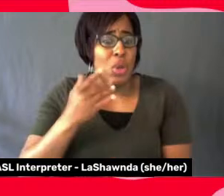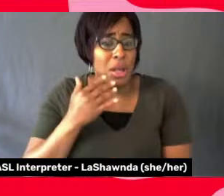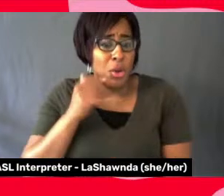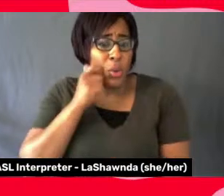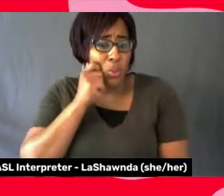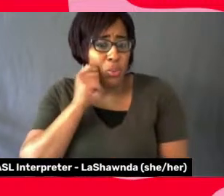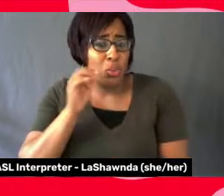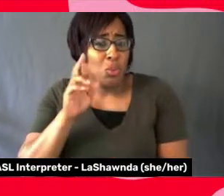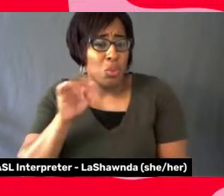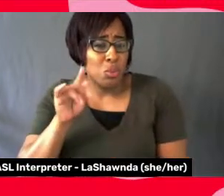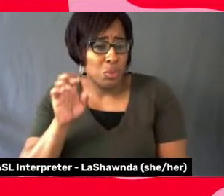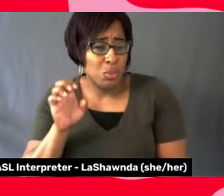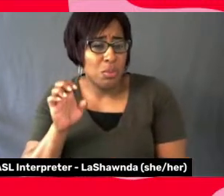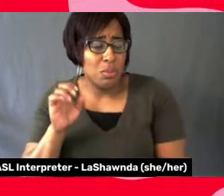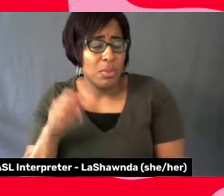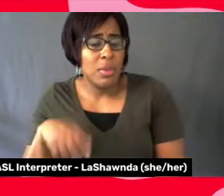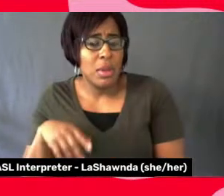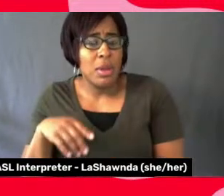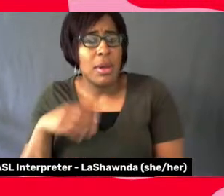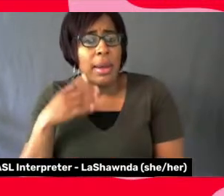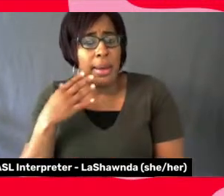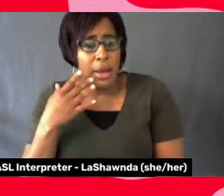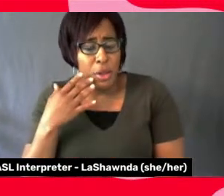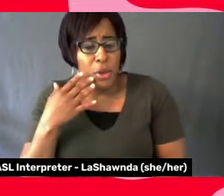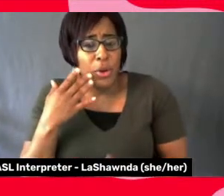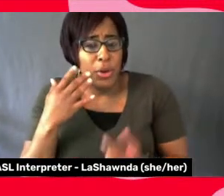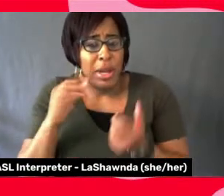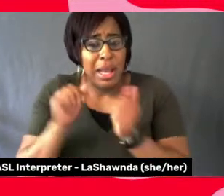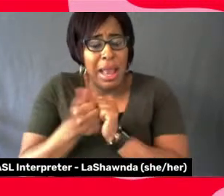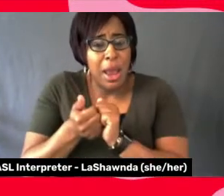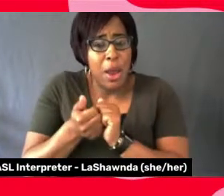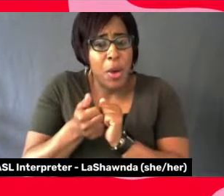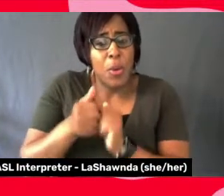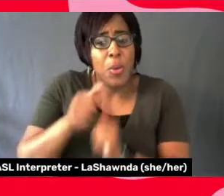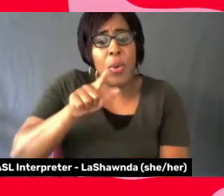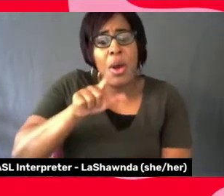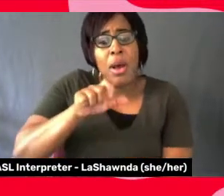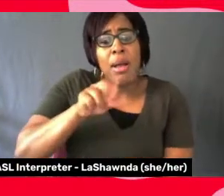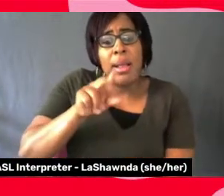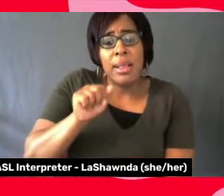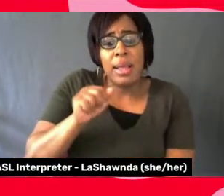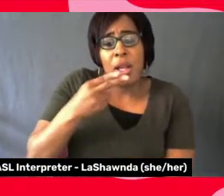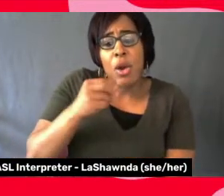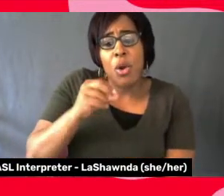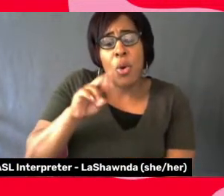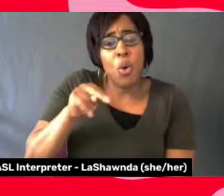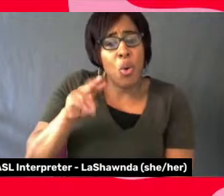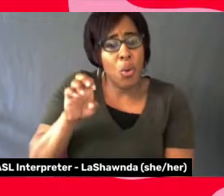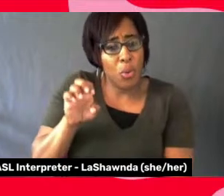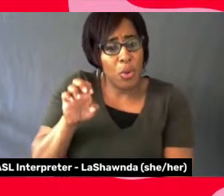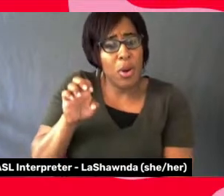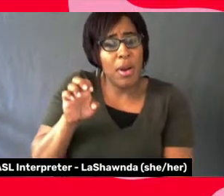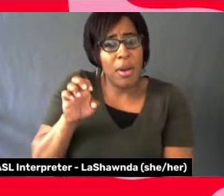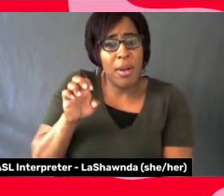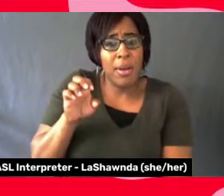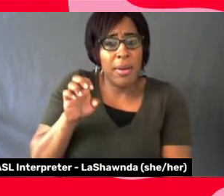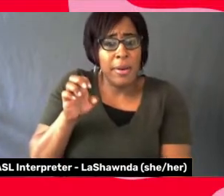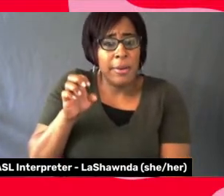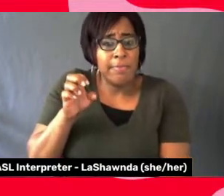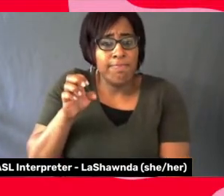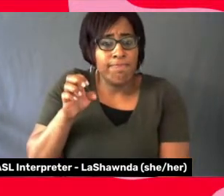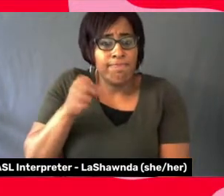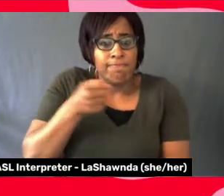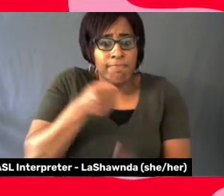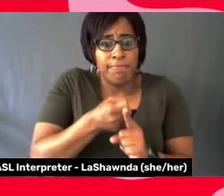Um, and, uh, how, you know, Lena Horne exactly was, you know, could not be with other black